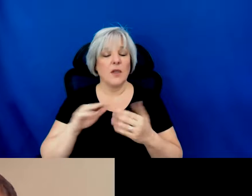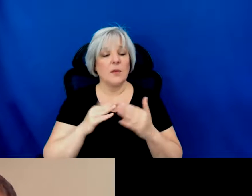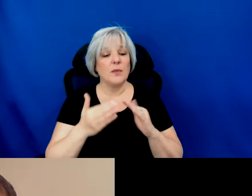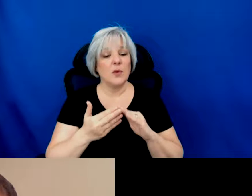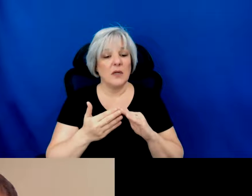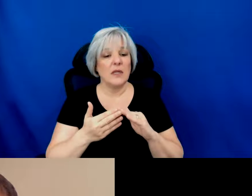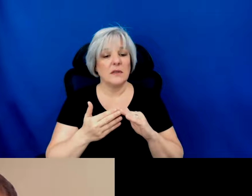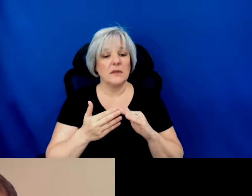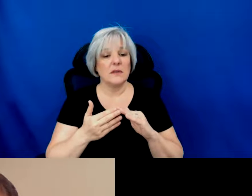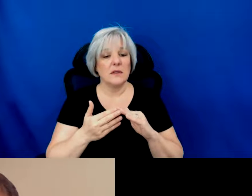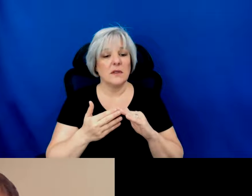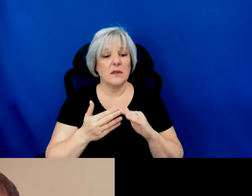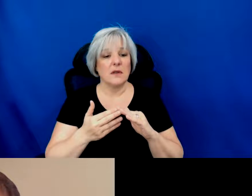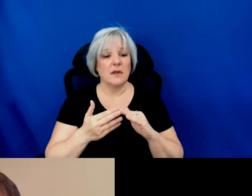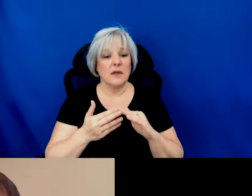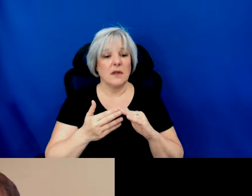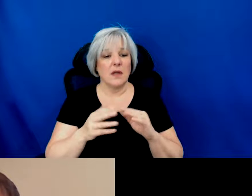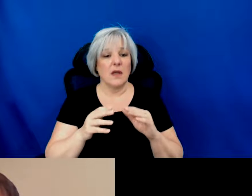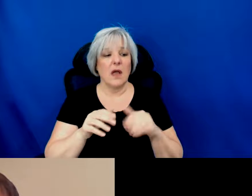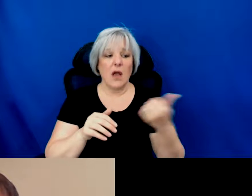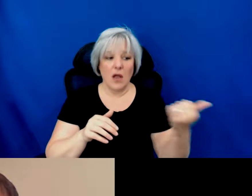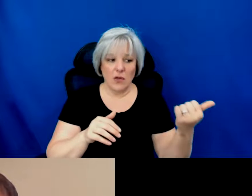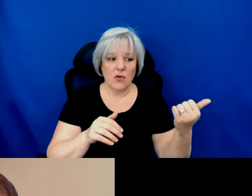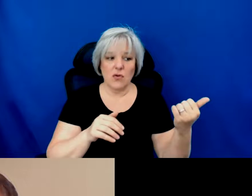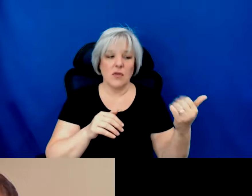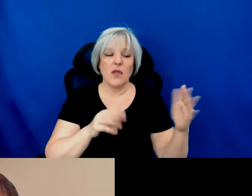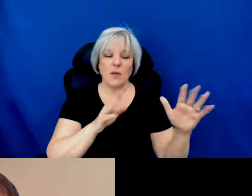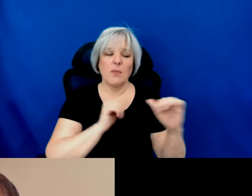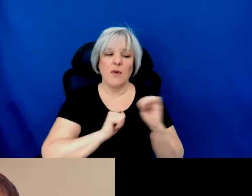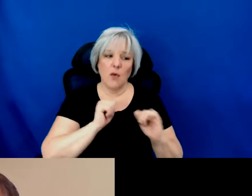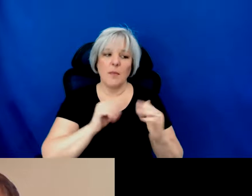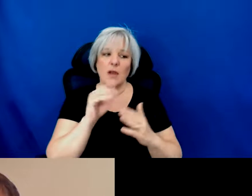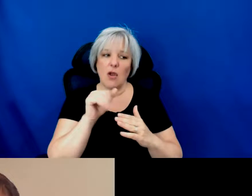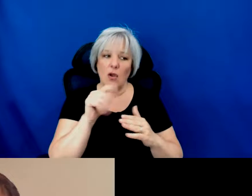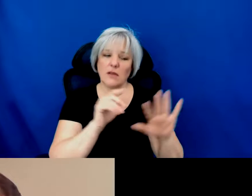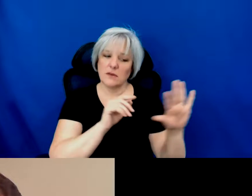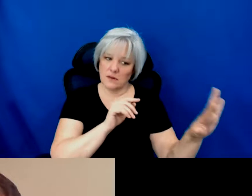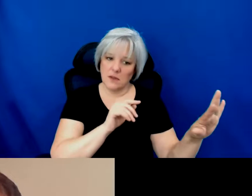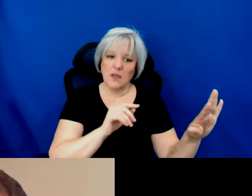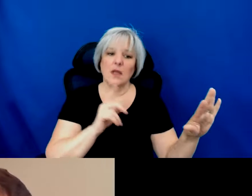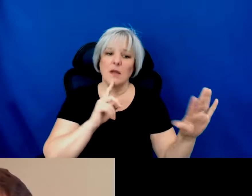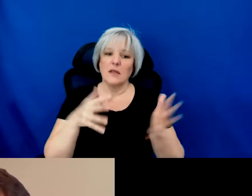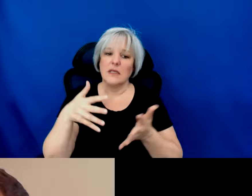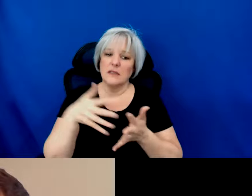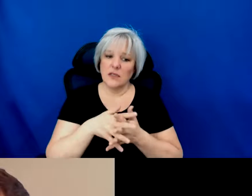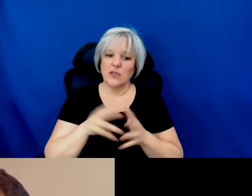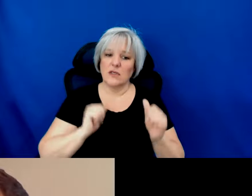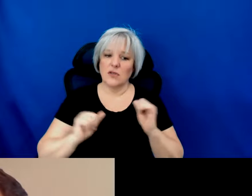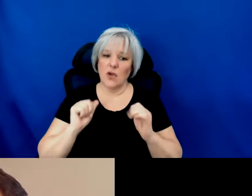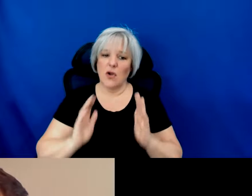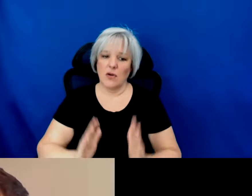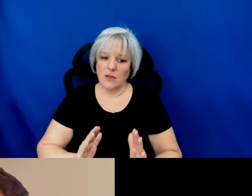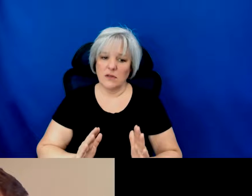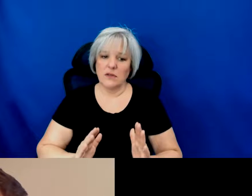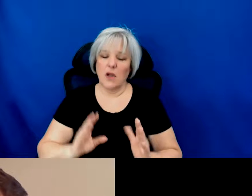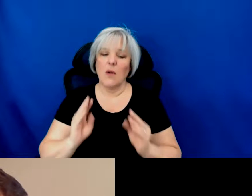than the performing arts venue because a lot of indigenous artists are are more